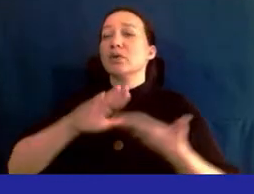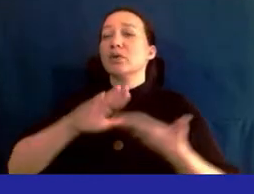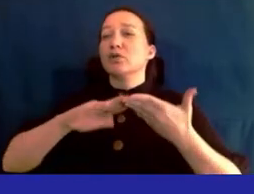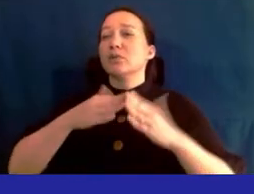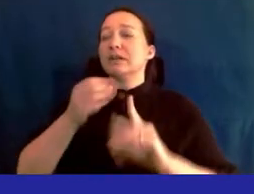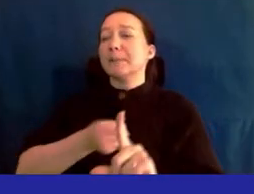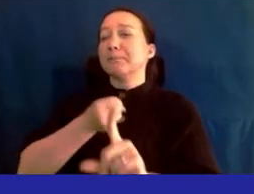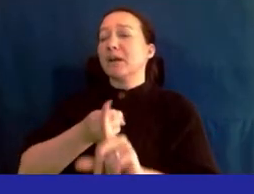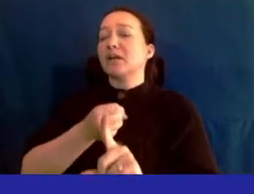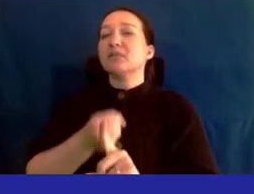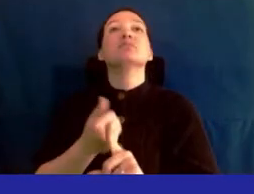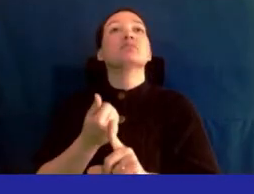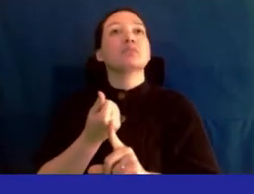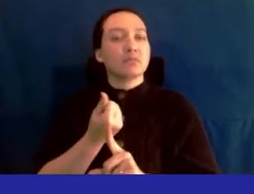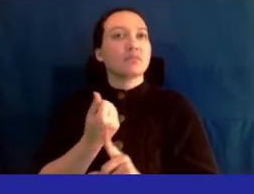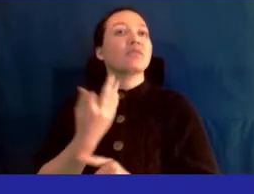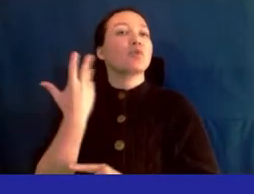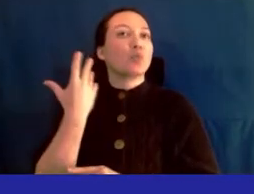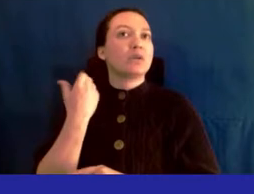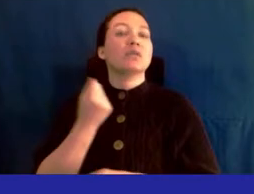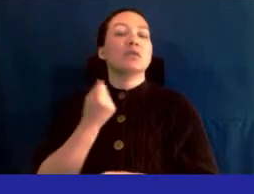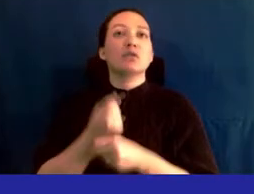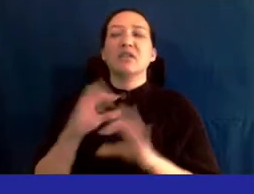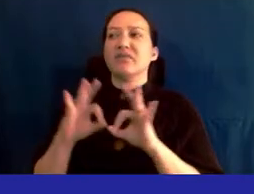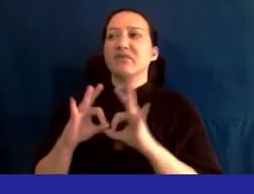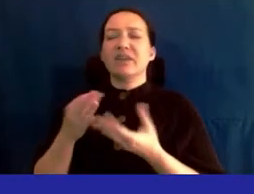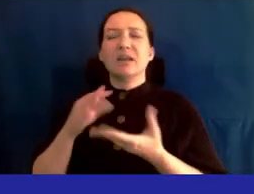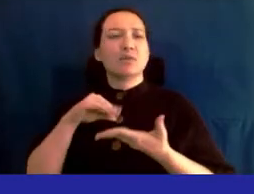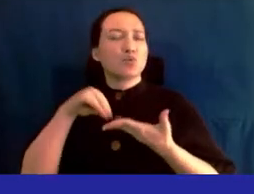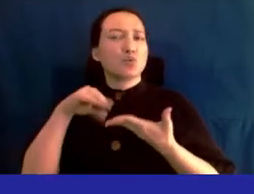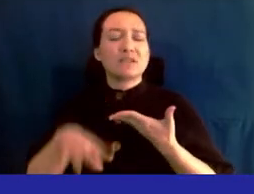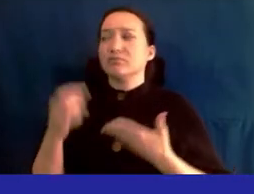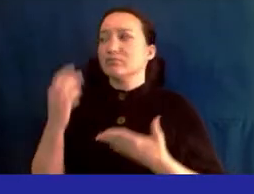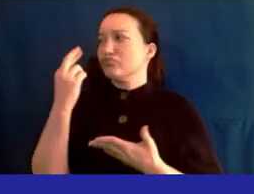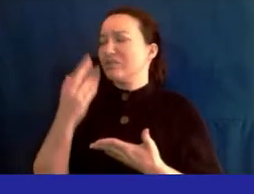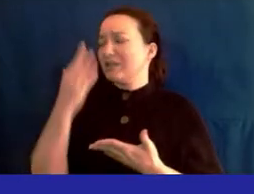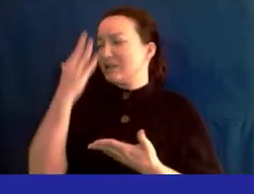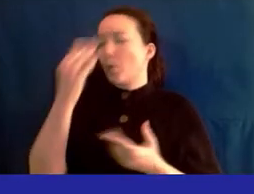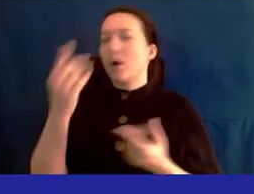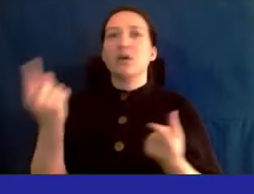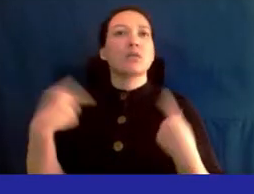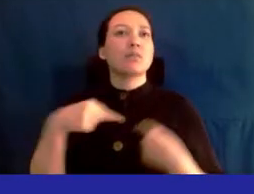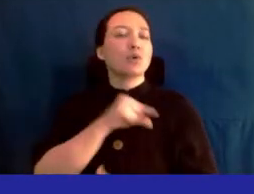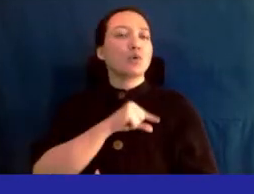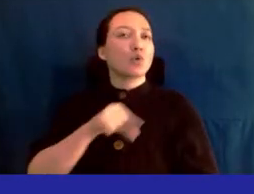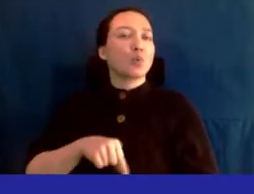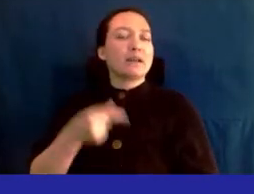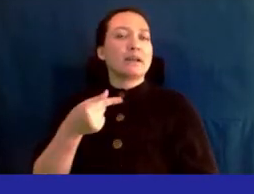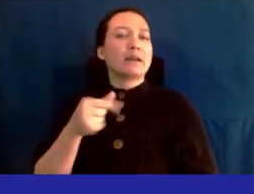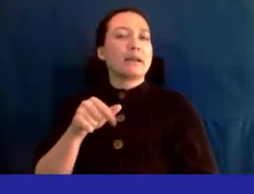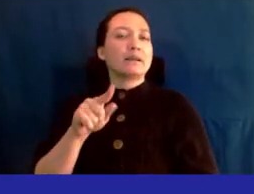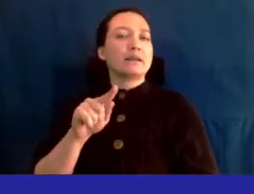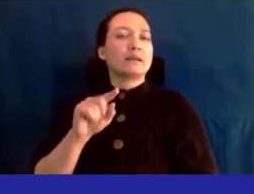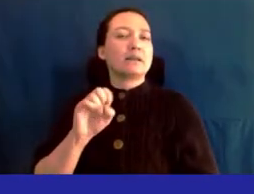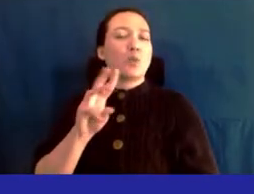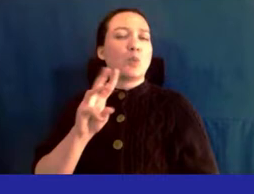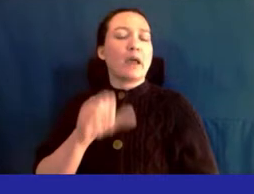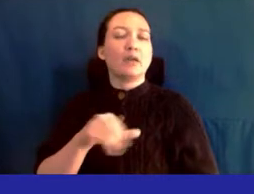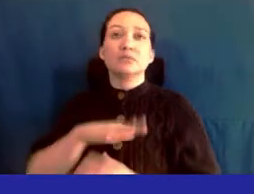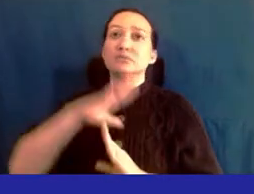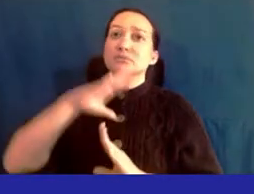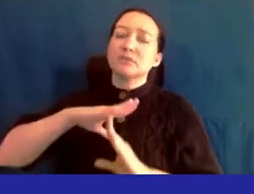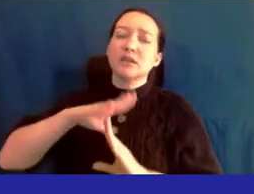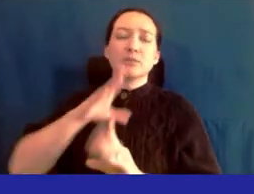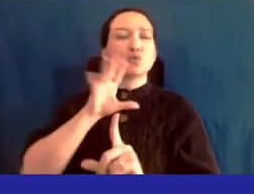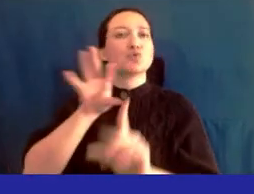a year ago a few of our families and our students shared with me their reasons for coming to queen's gateway one of the major selling points